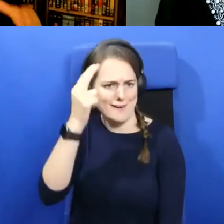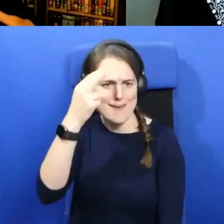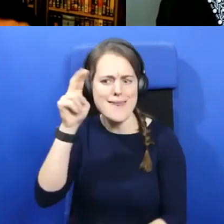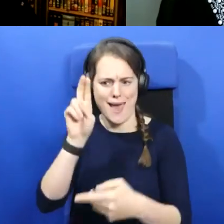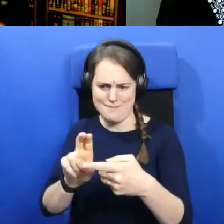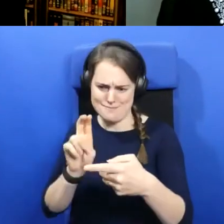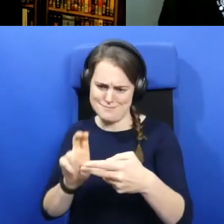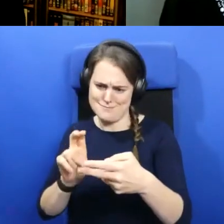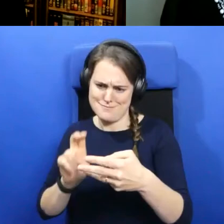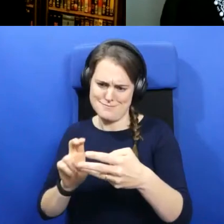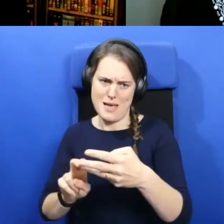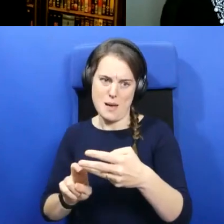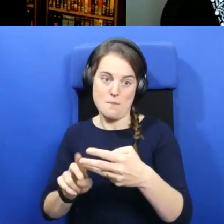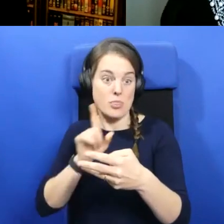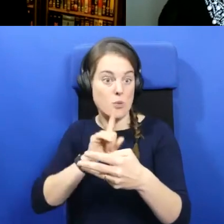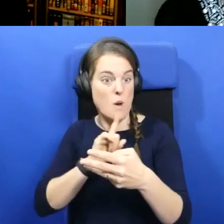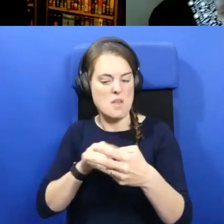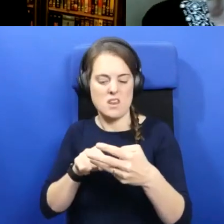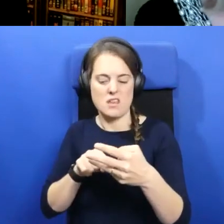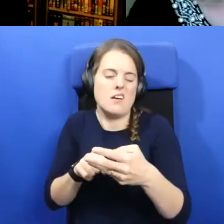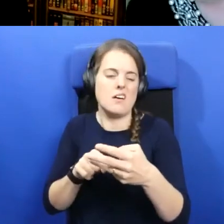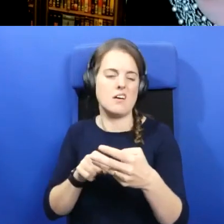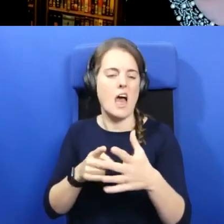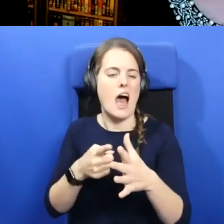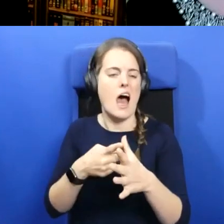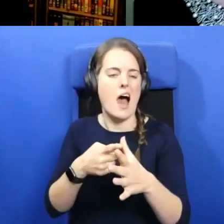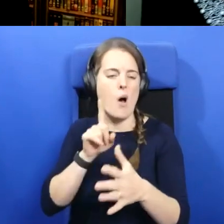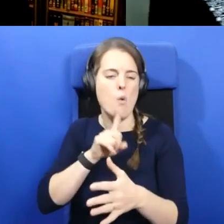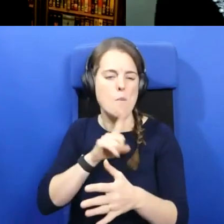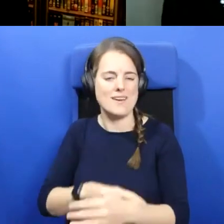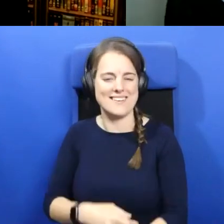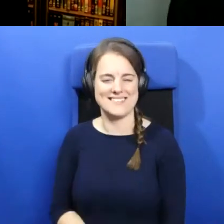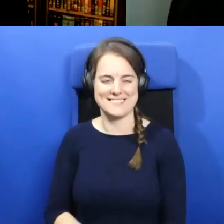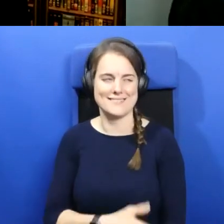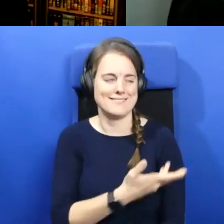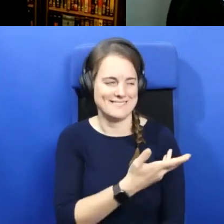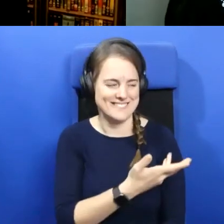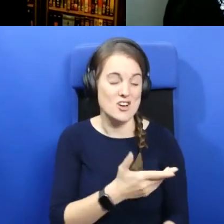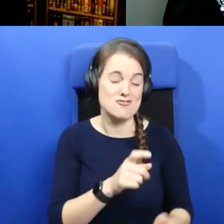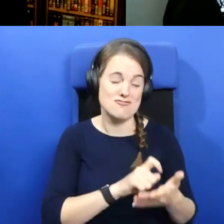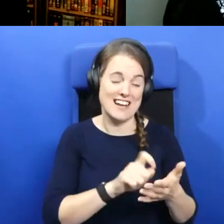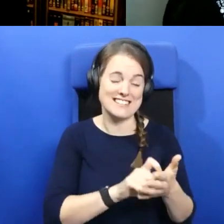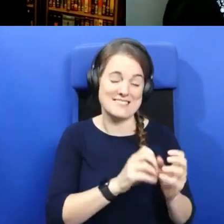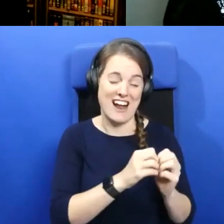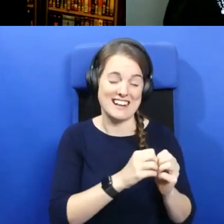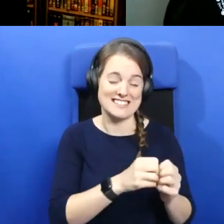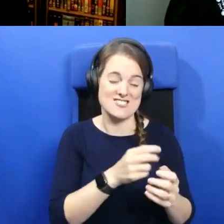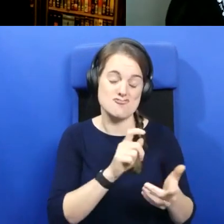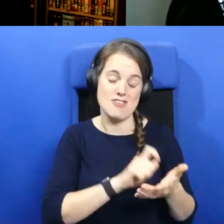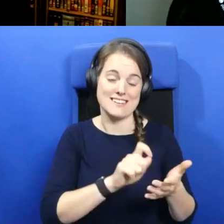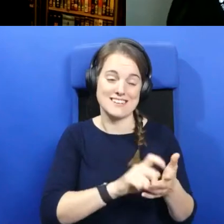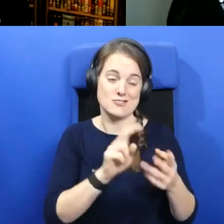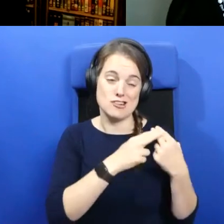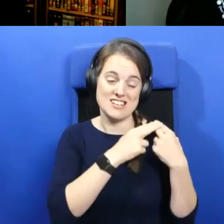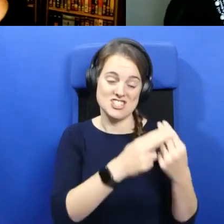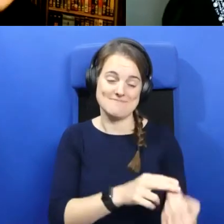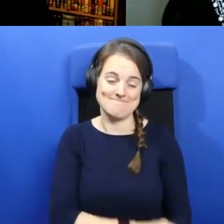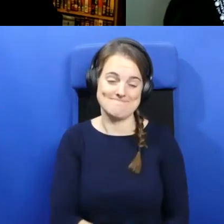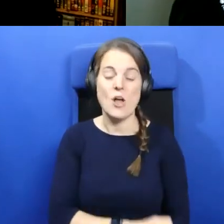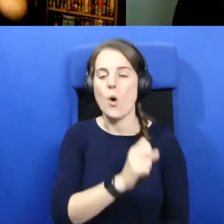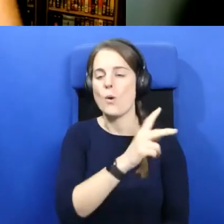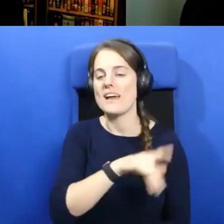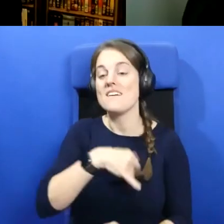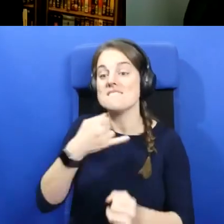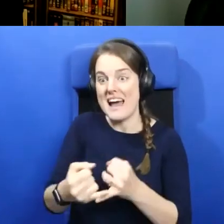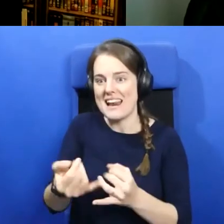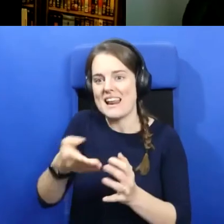just a woman. Yeah. Yeah. Writing, writing practices and writing traditions. Yeah. And finally, from Brian Lacey, and